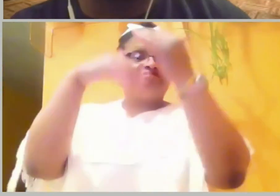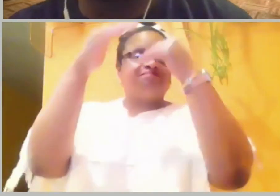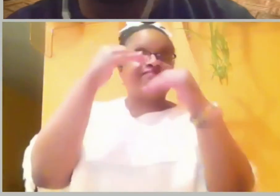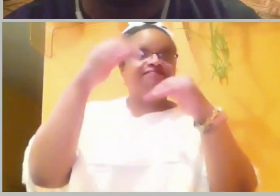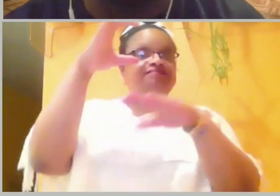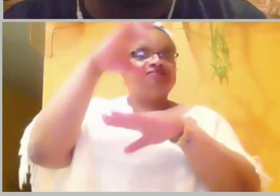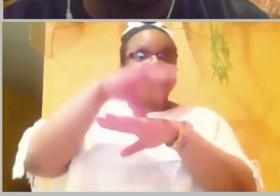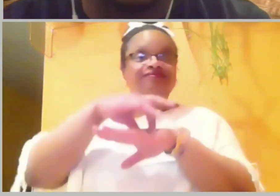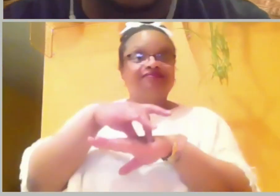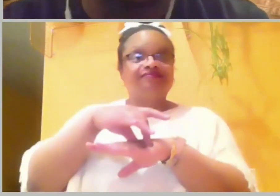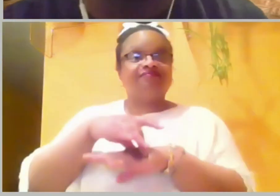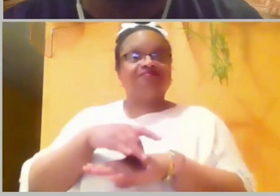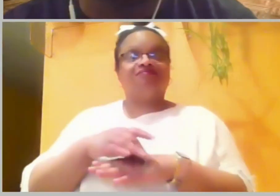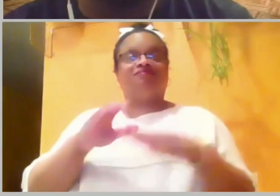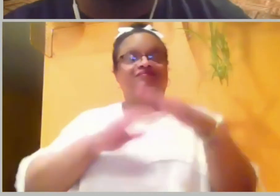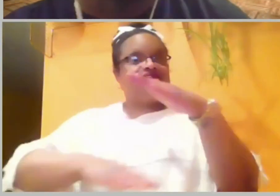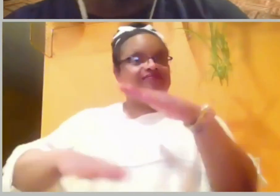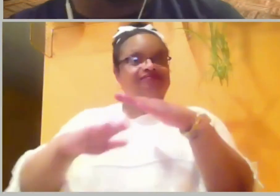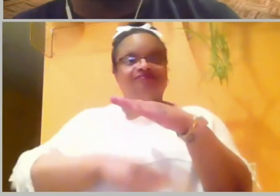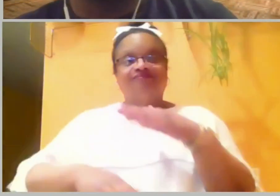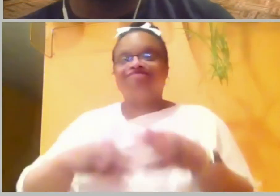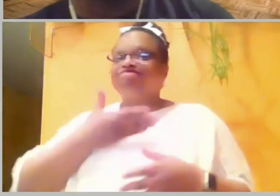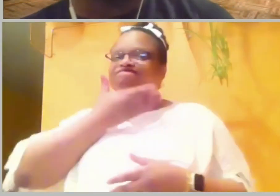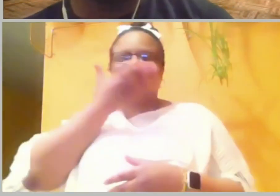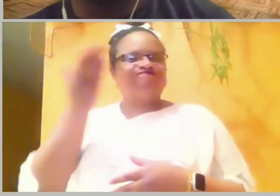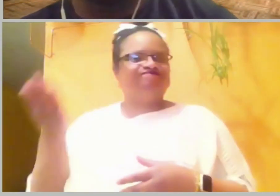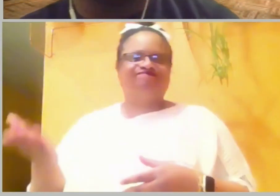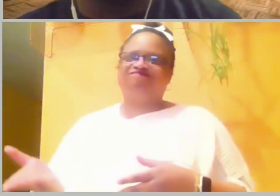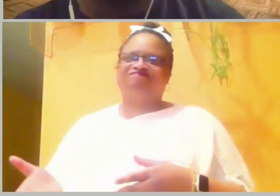heaven or earth below.